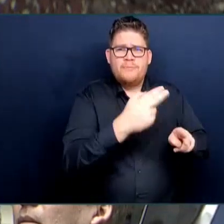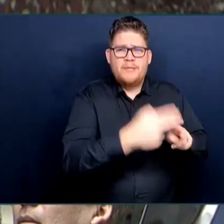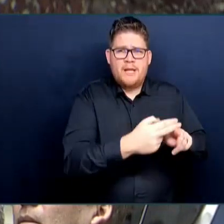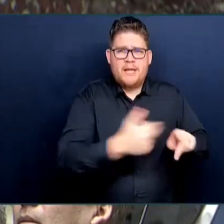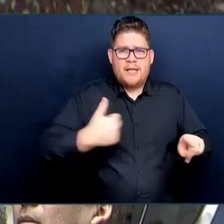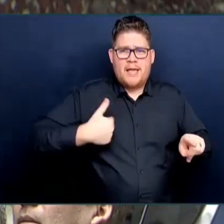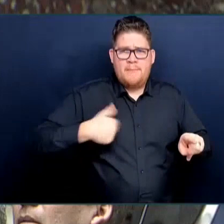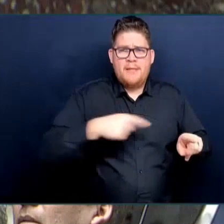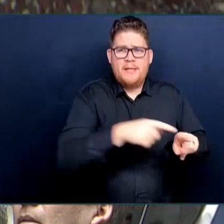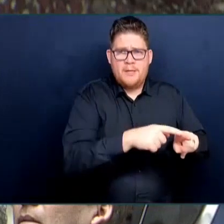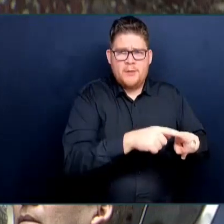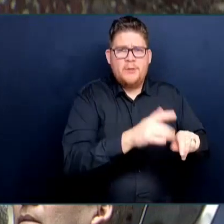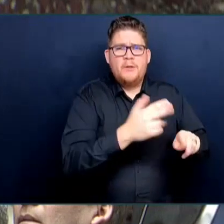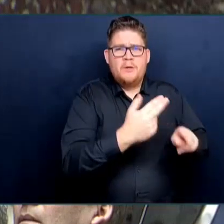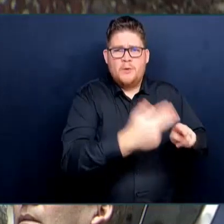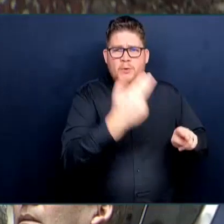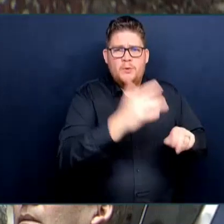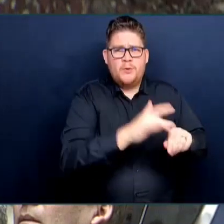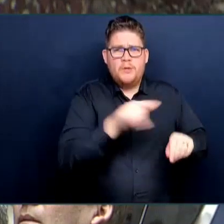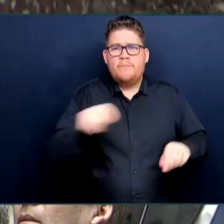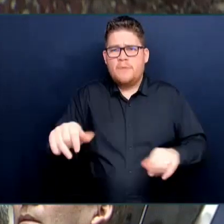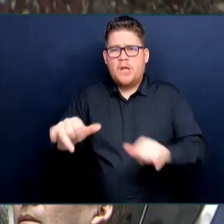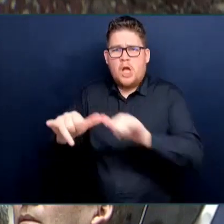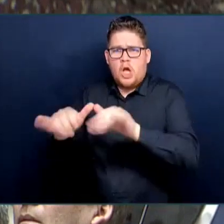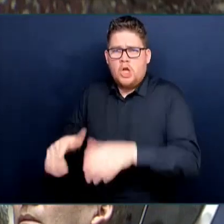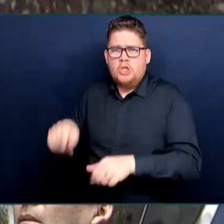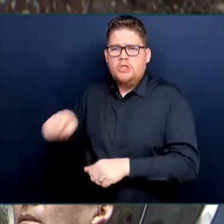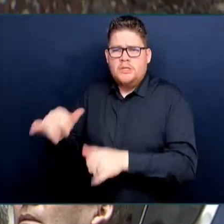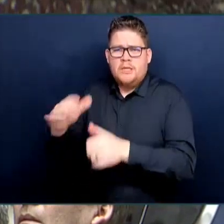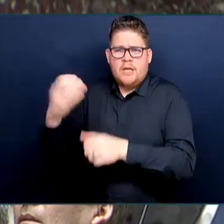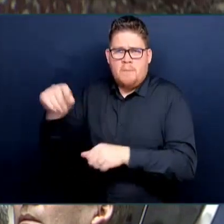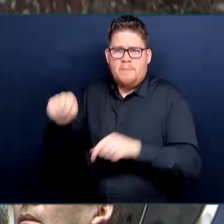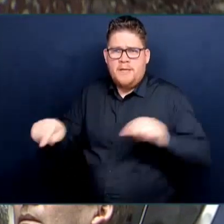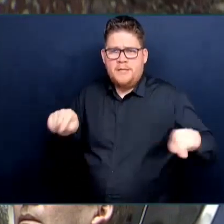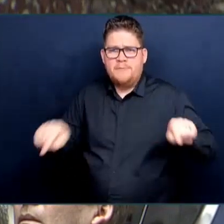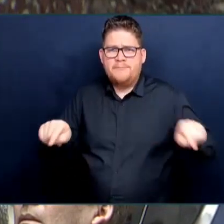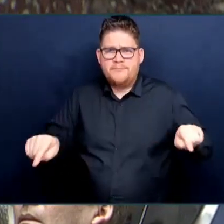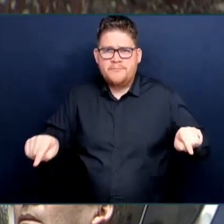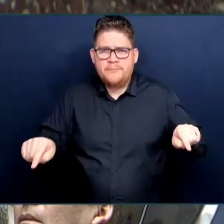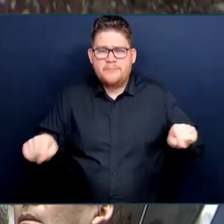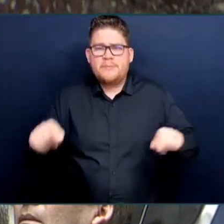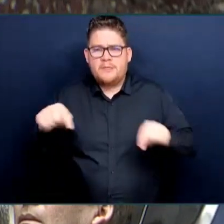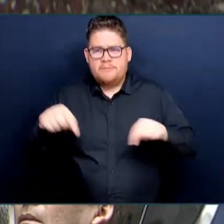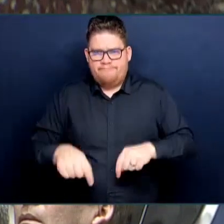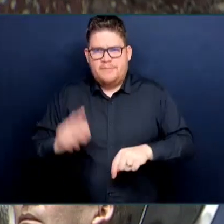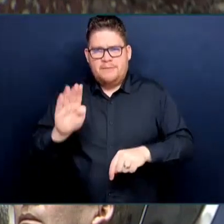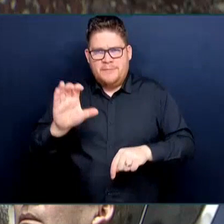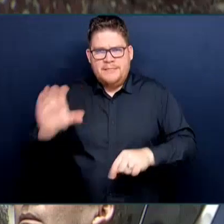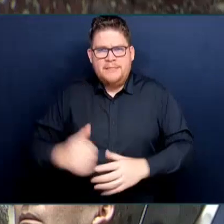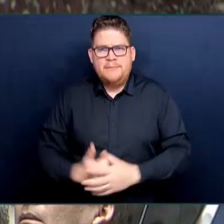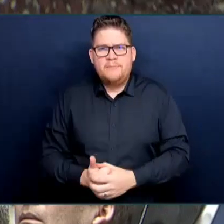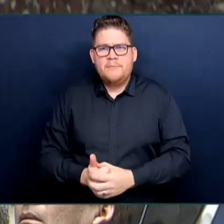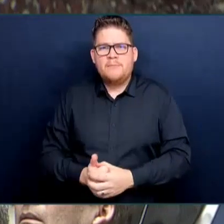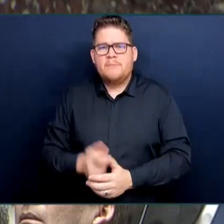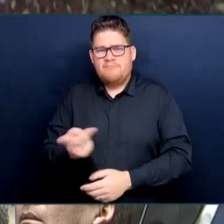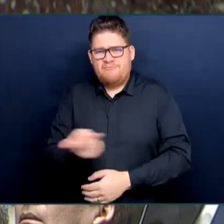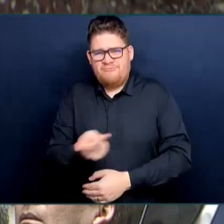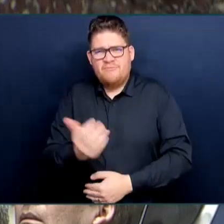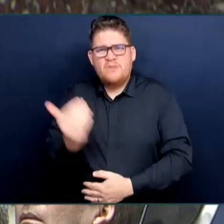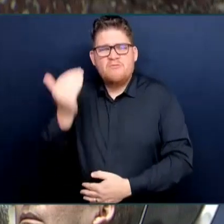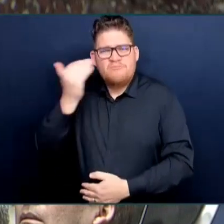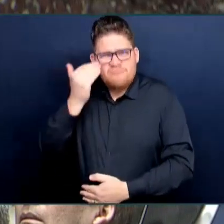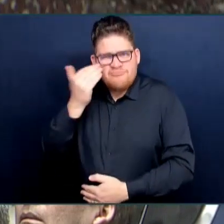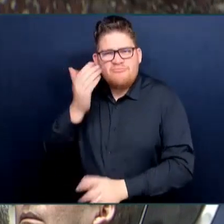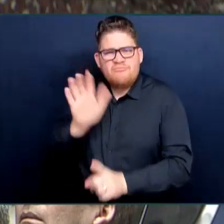sustainability. So, from this project, we will not only protect our shared interests in 7 million